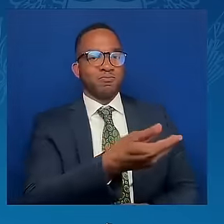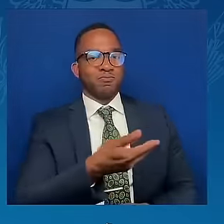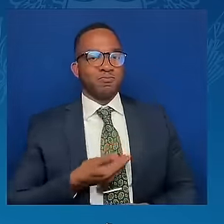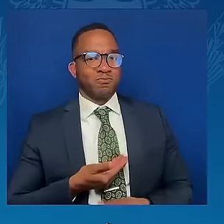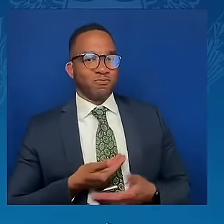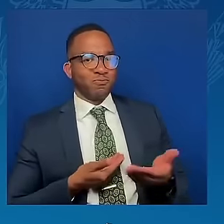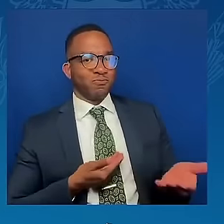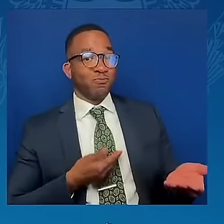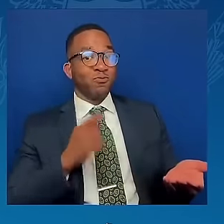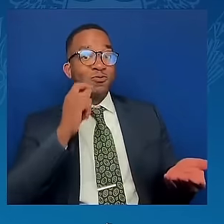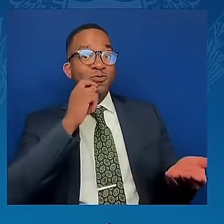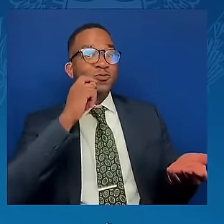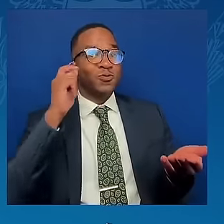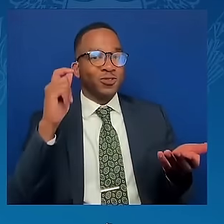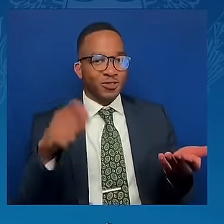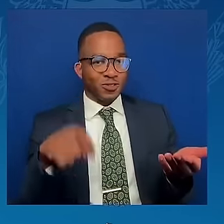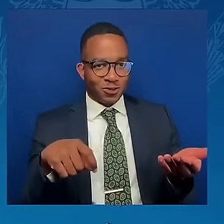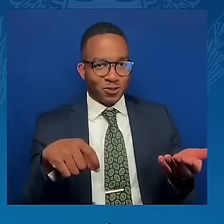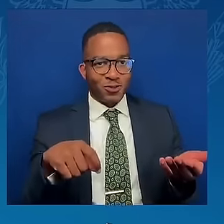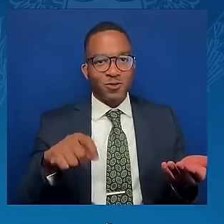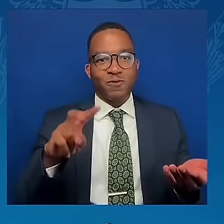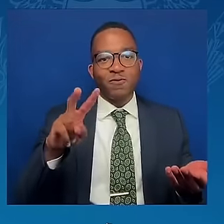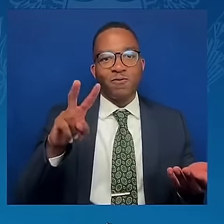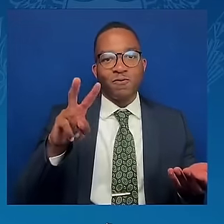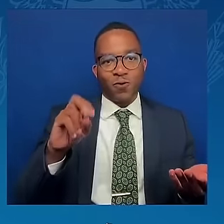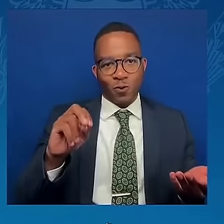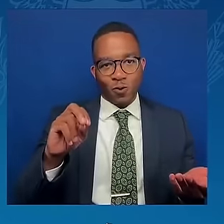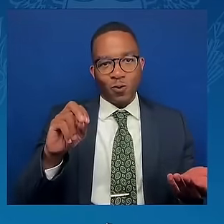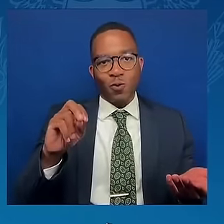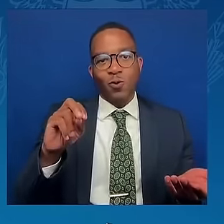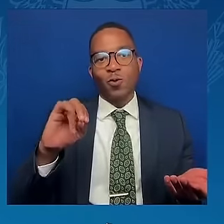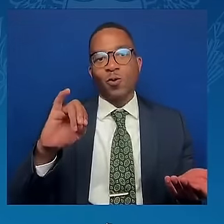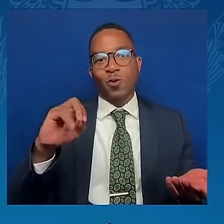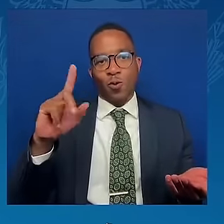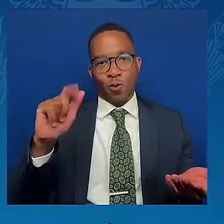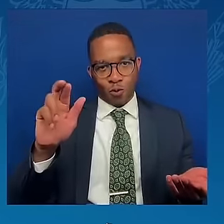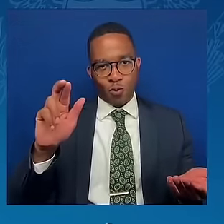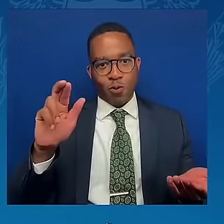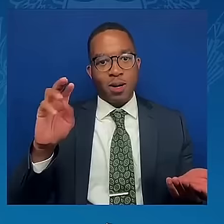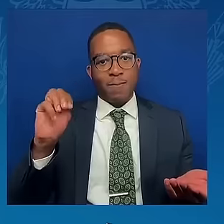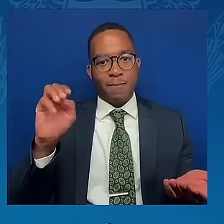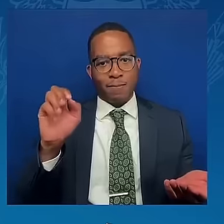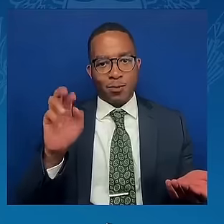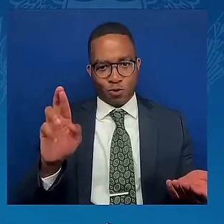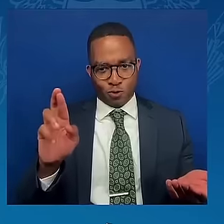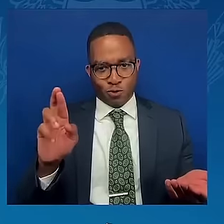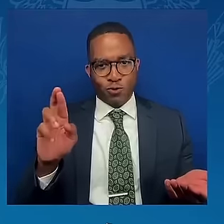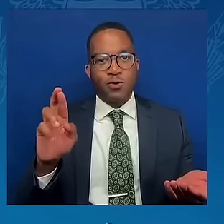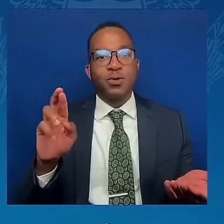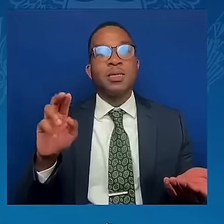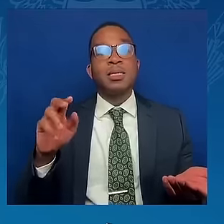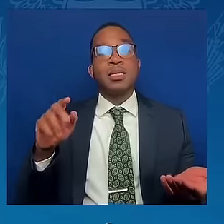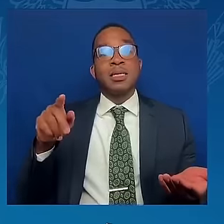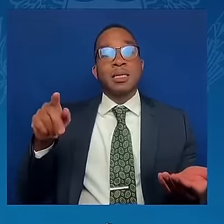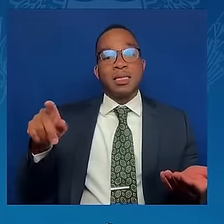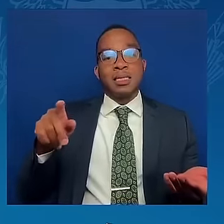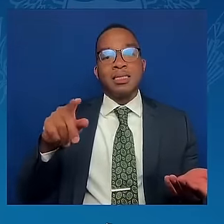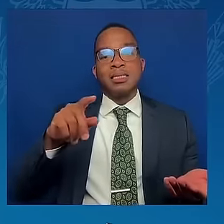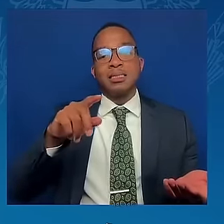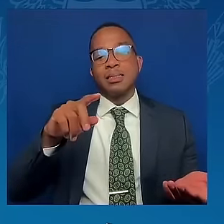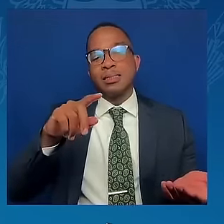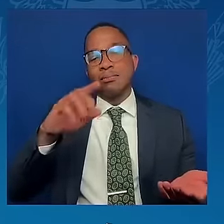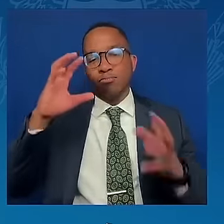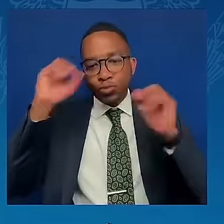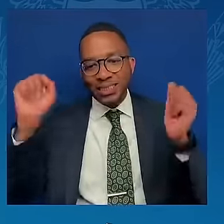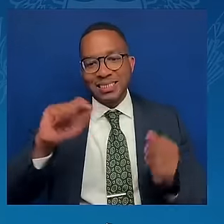Zelensky, to take the floor for his address. Thank you so much. Madam President, thank you.